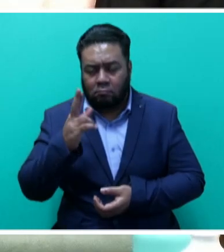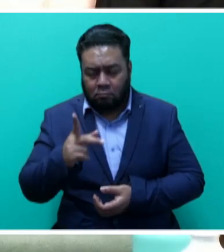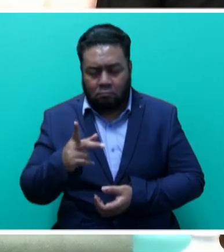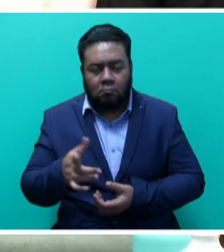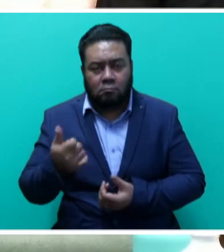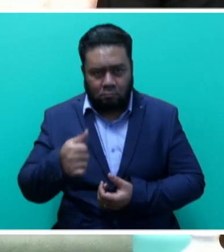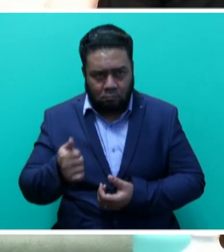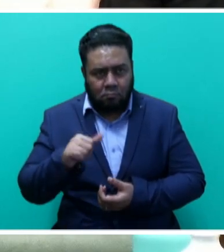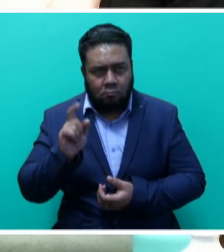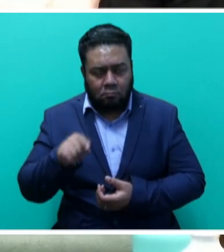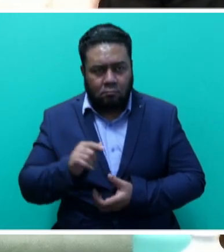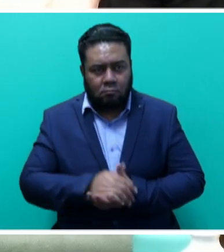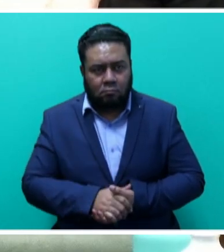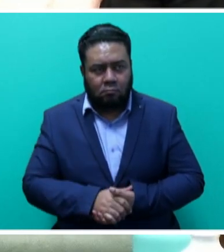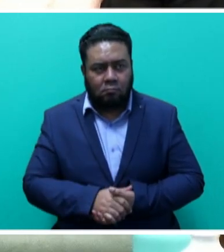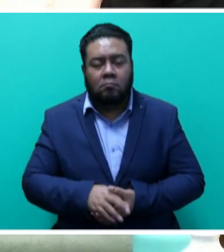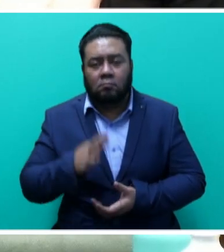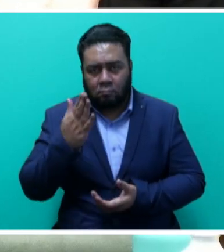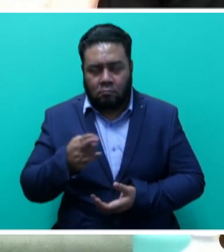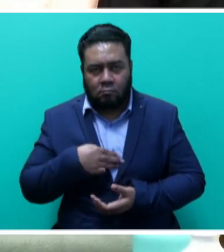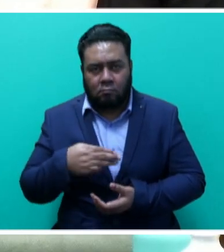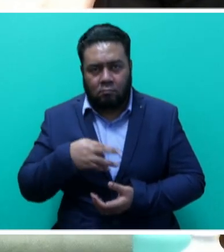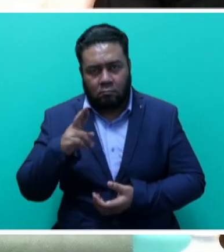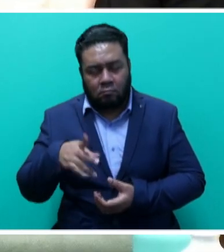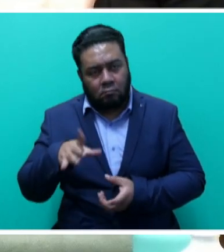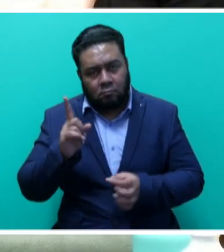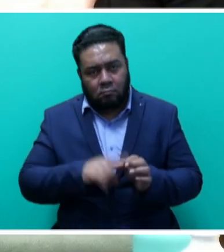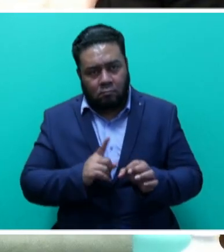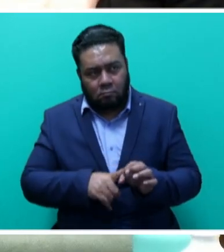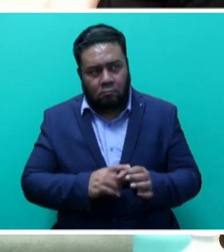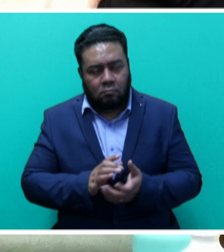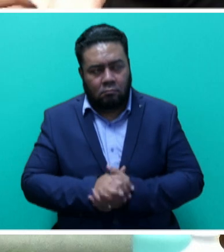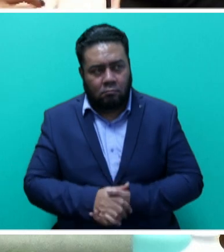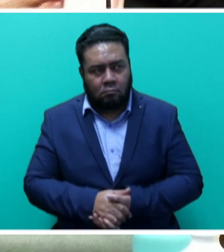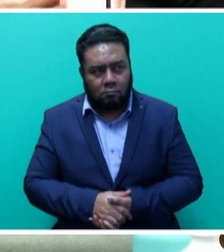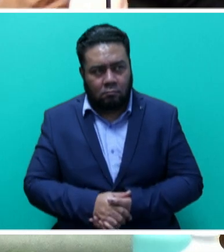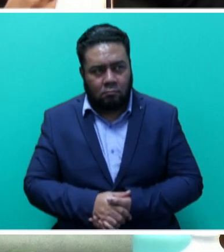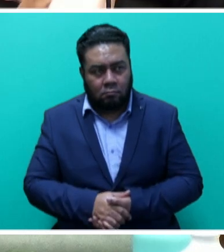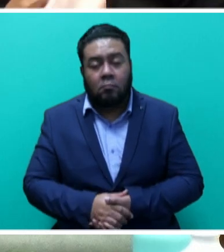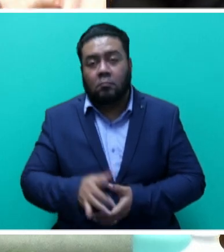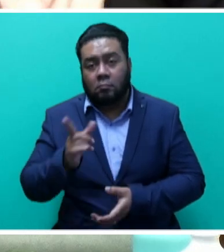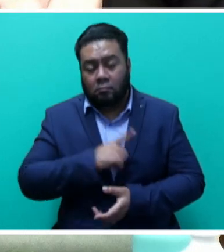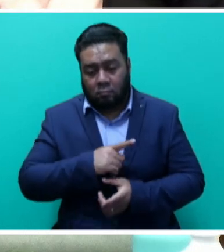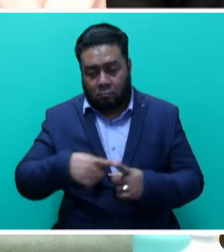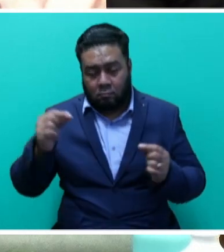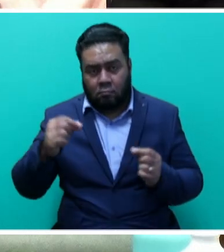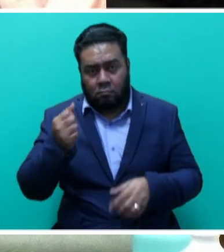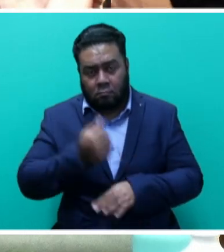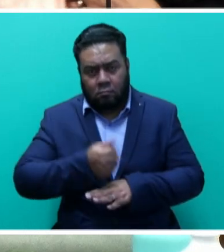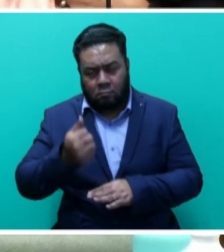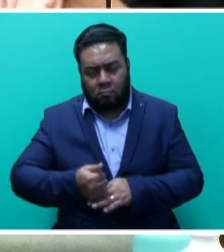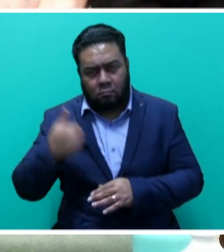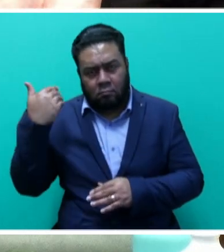I thank the honourable member for the question. The speaker said the Japanese government over the